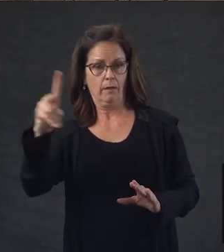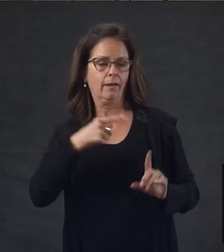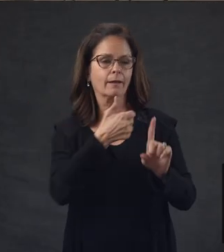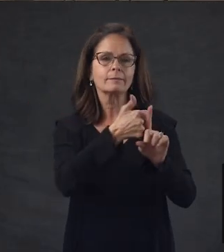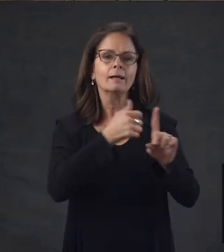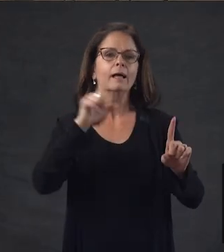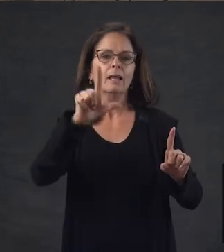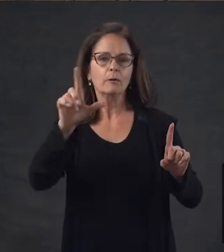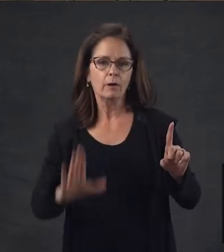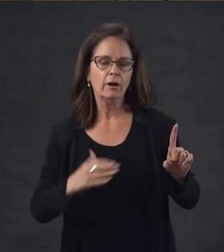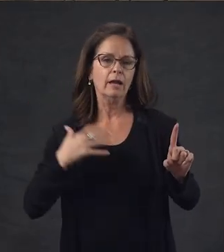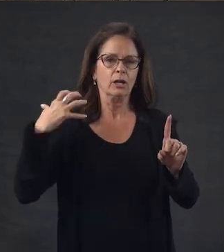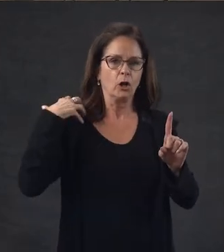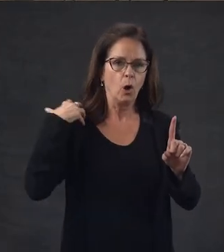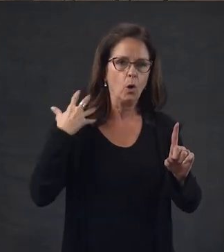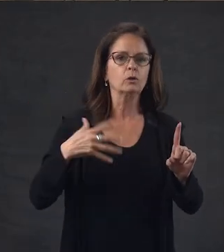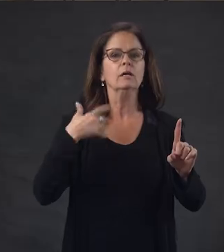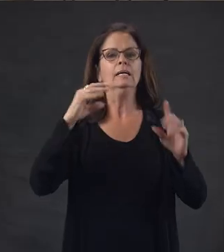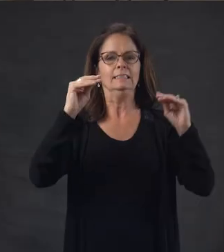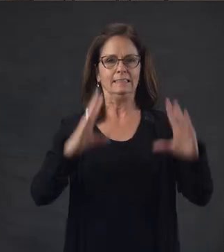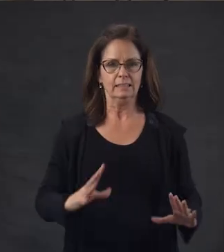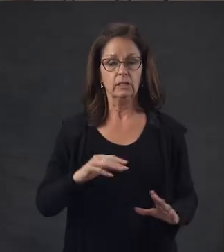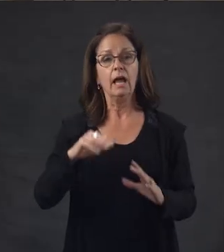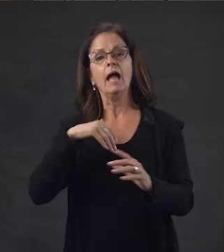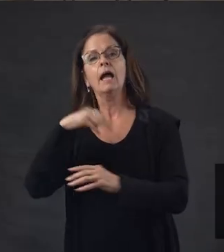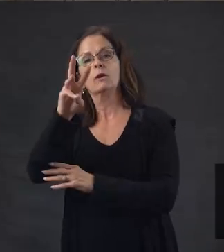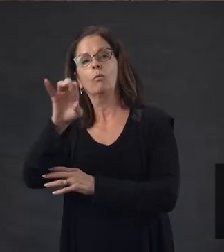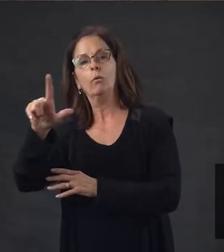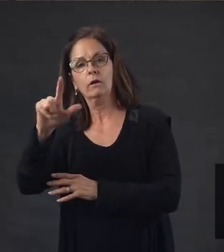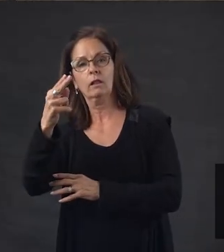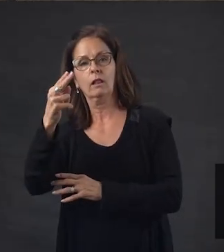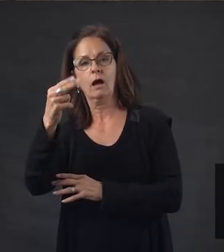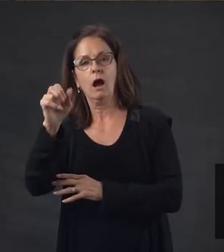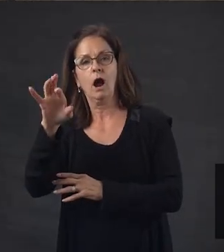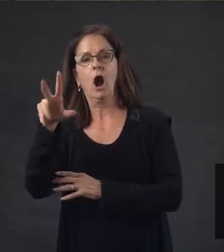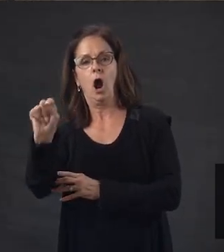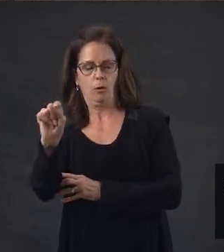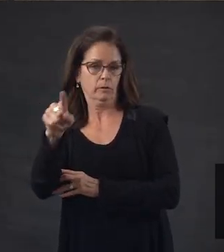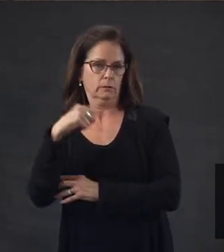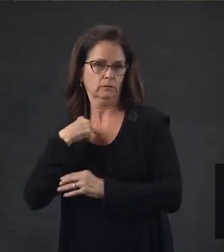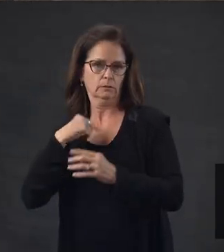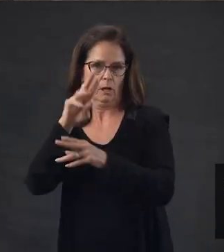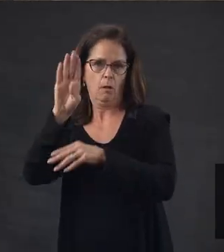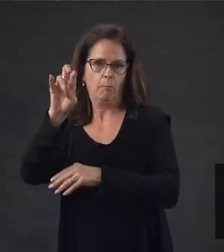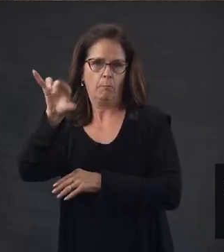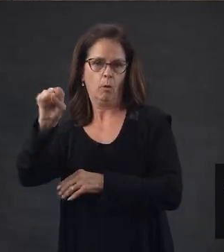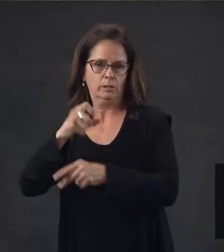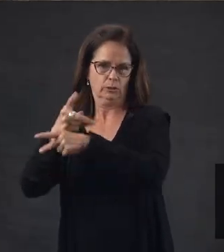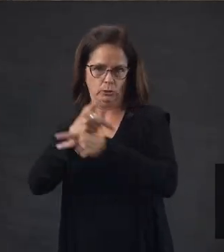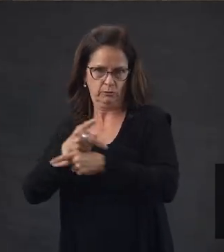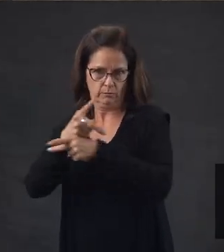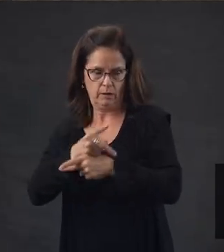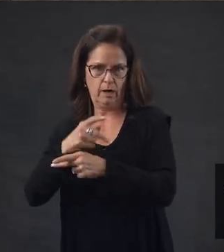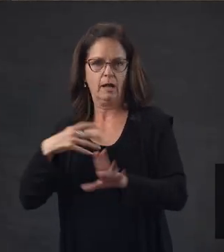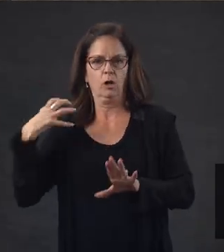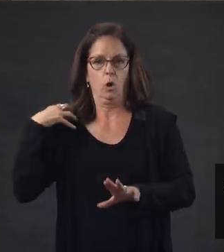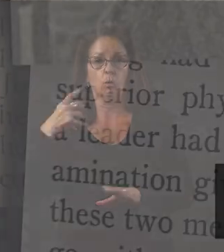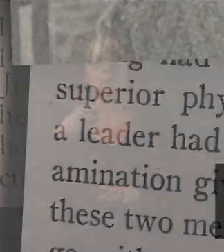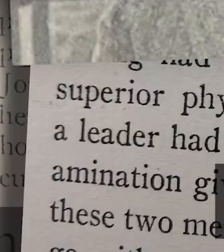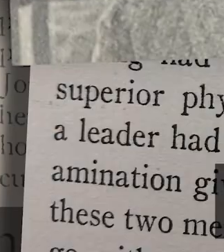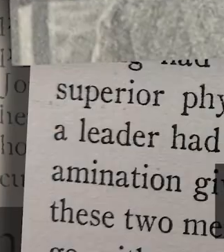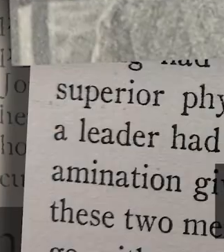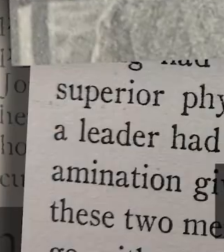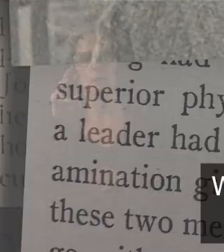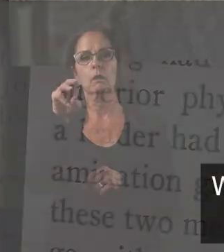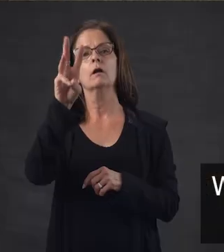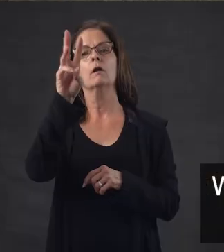Harry Black, Colorado Index articles, a librarian, coach, and teacher, and boys' supervisor and coach, Will Harbert. Photos of Mr. Black